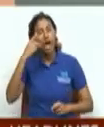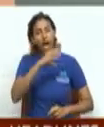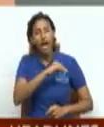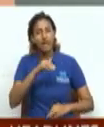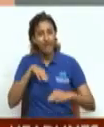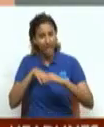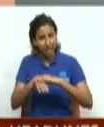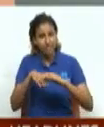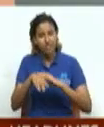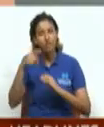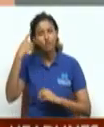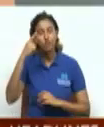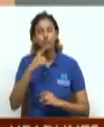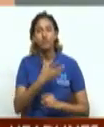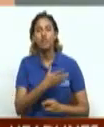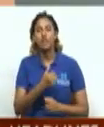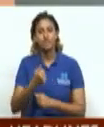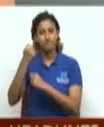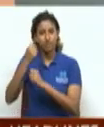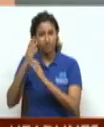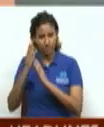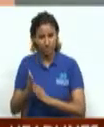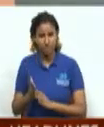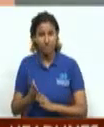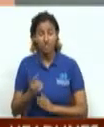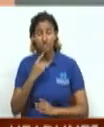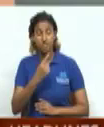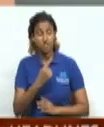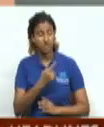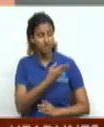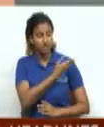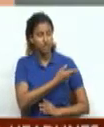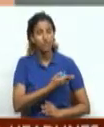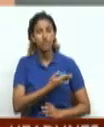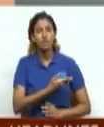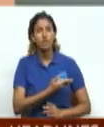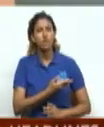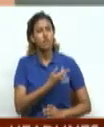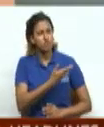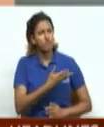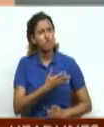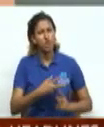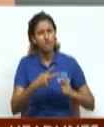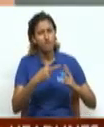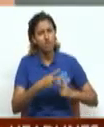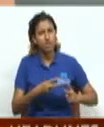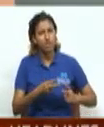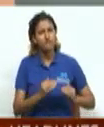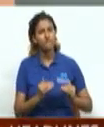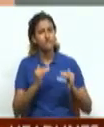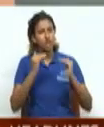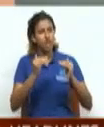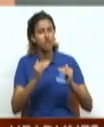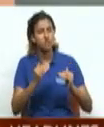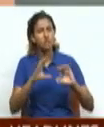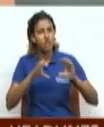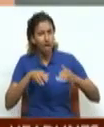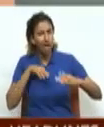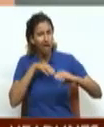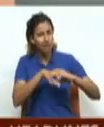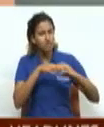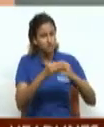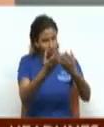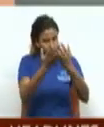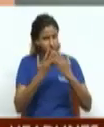So our legislative framework is one of the most advanced when it comes to access to information, the participation in